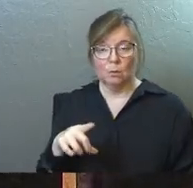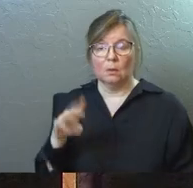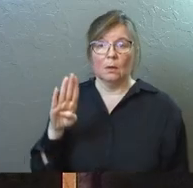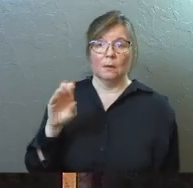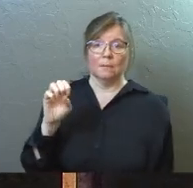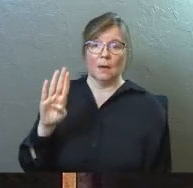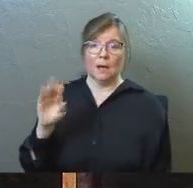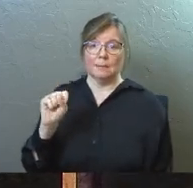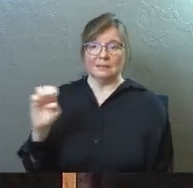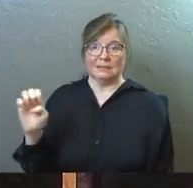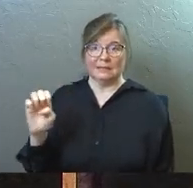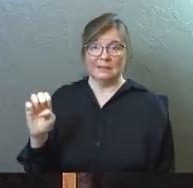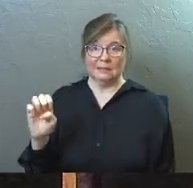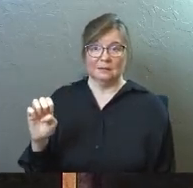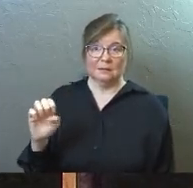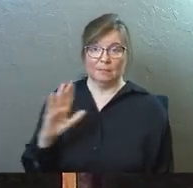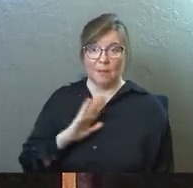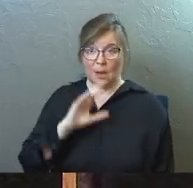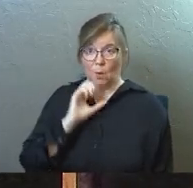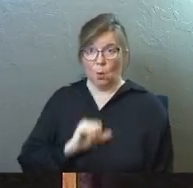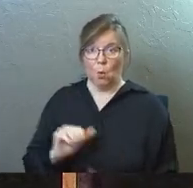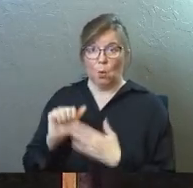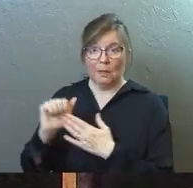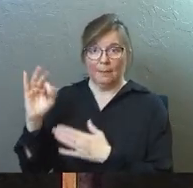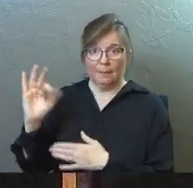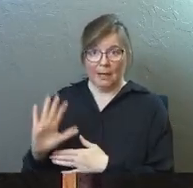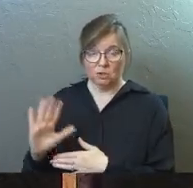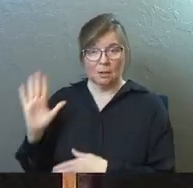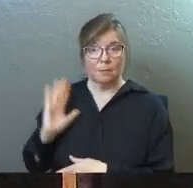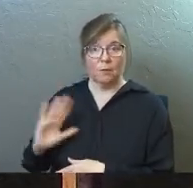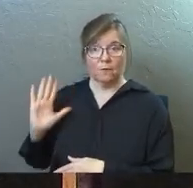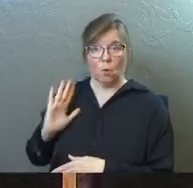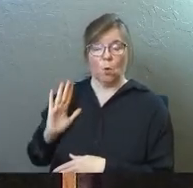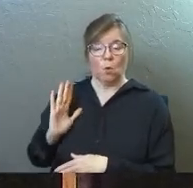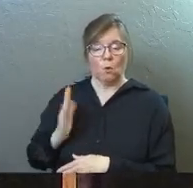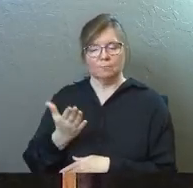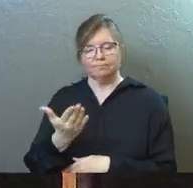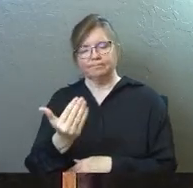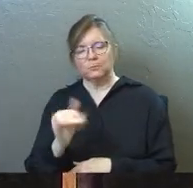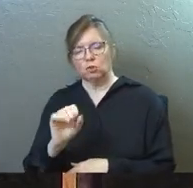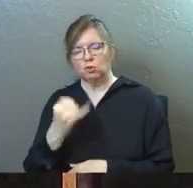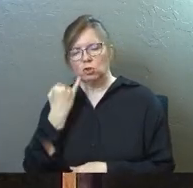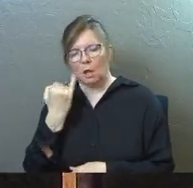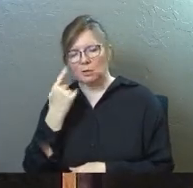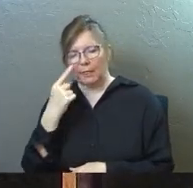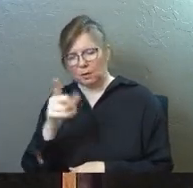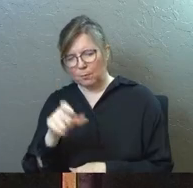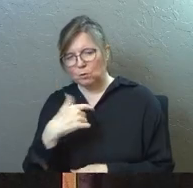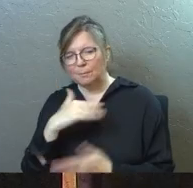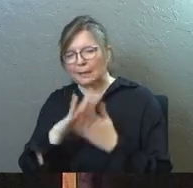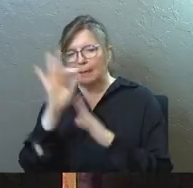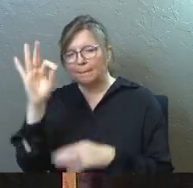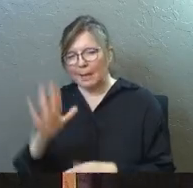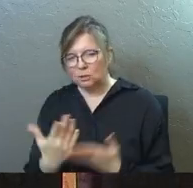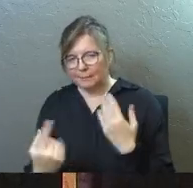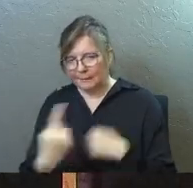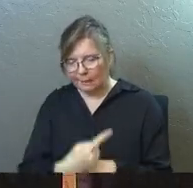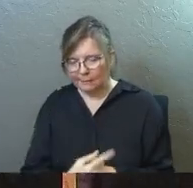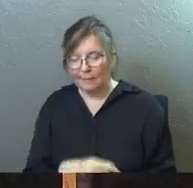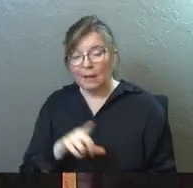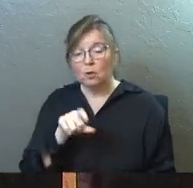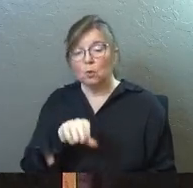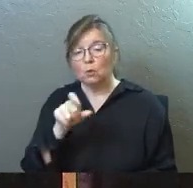Bob C., my old lead pastor, bet on me. He took me out to breakfast one day and said, Josh, I think you're supposed to be a pastor someday,